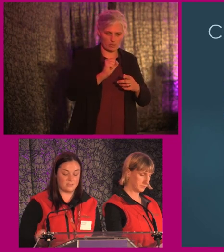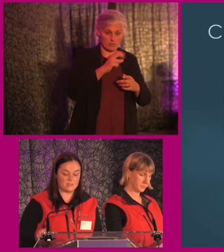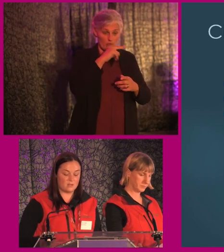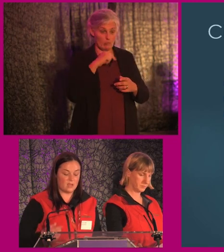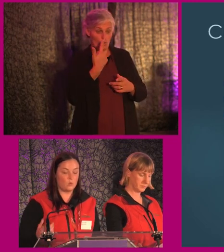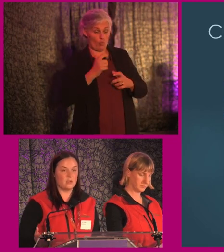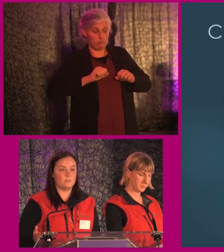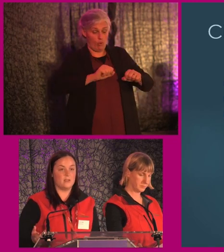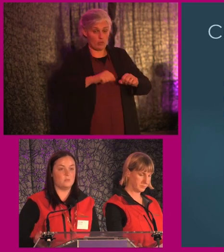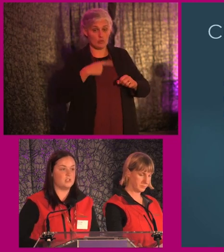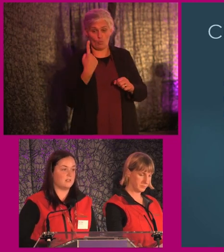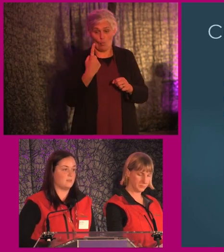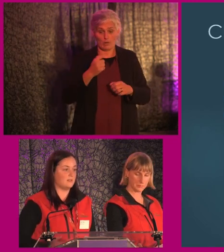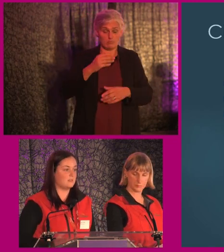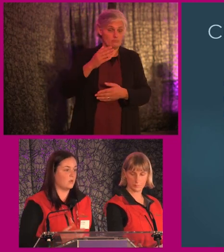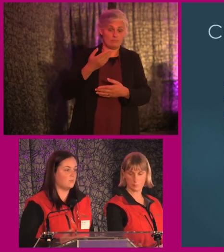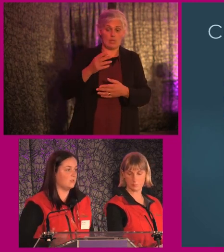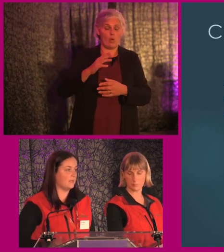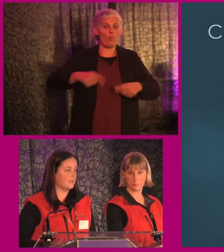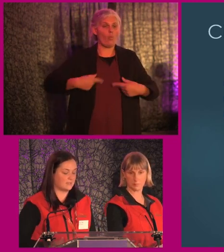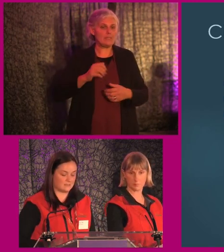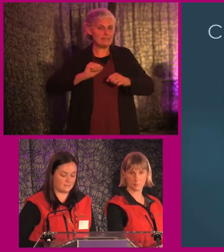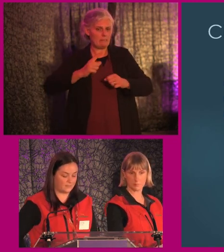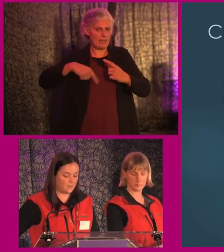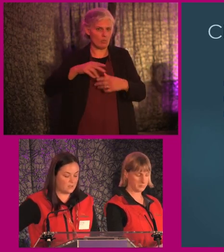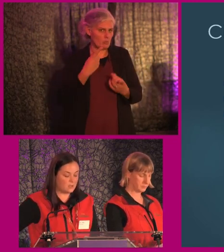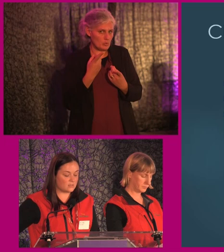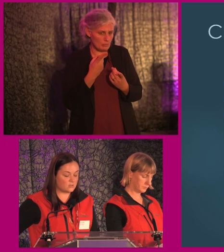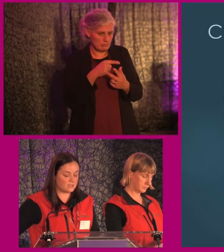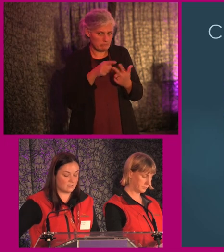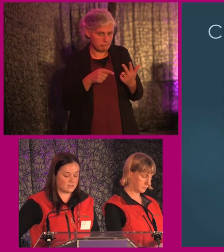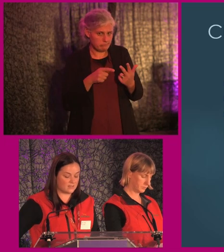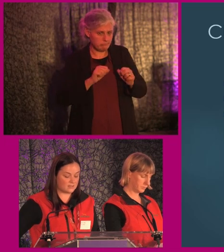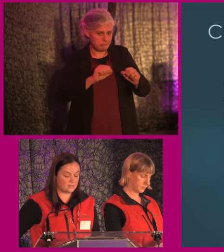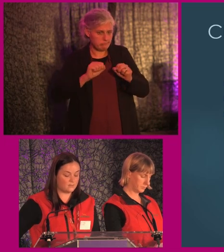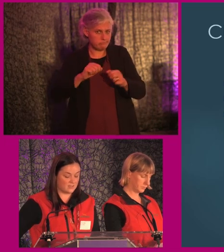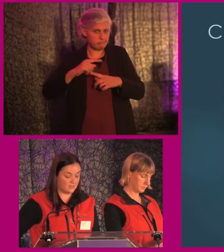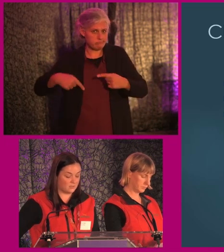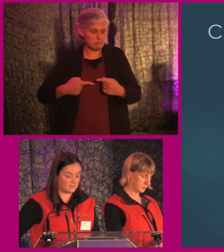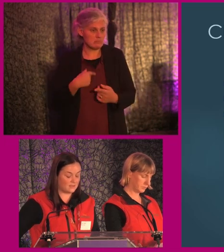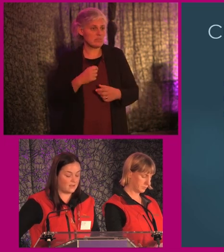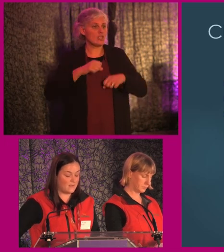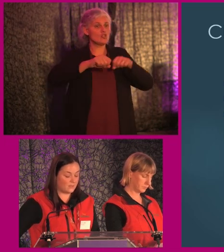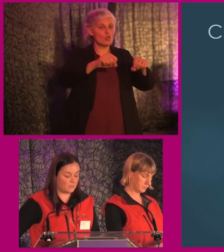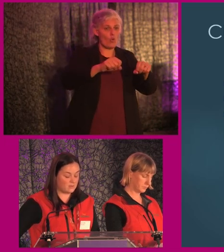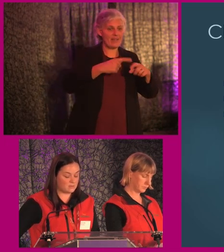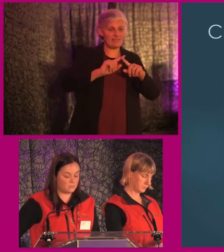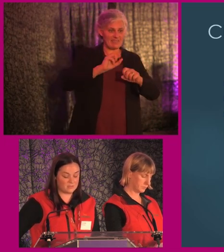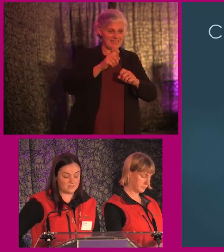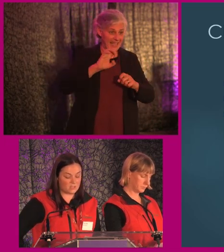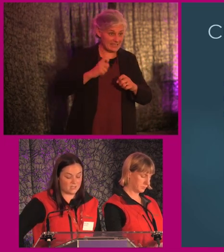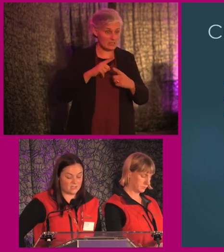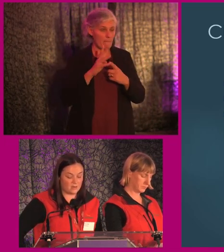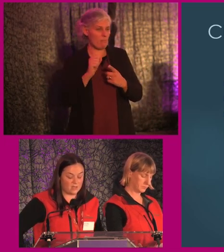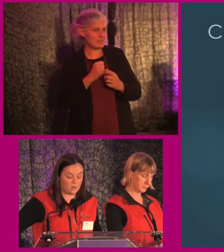two buggies and one occupying the wheelchair space. what do we do in that instance? Scooters and their sizes fitting on the bus. There was also